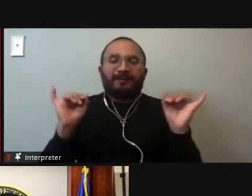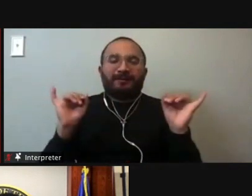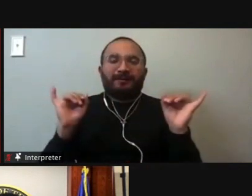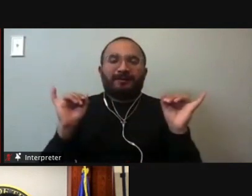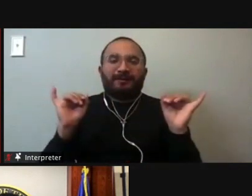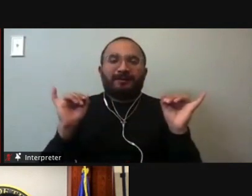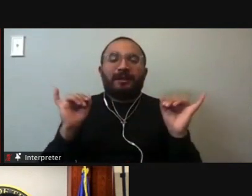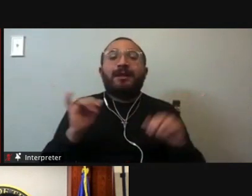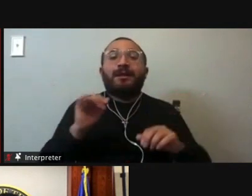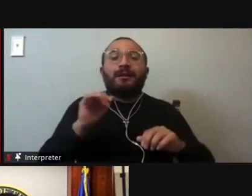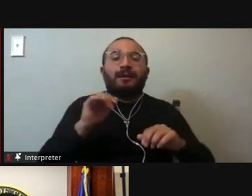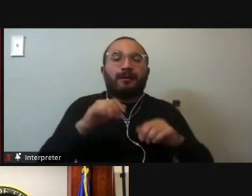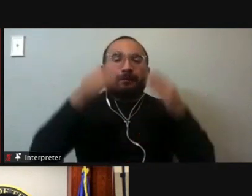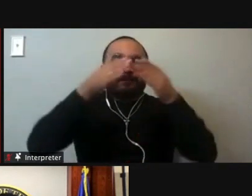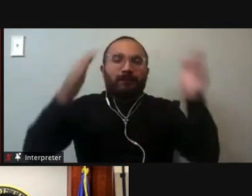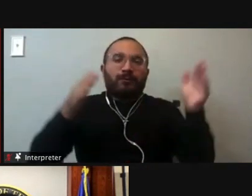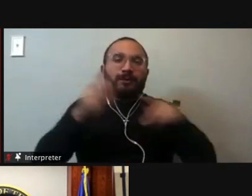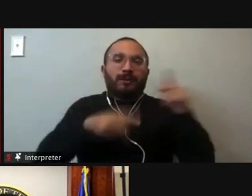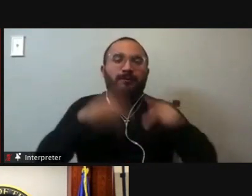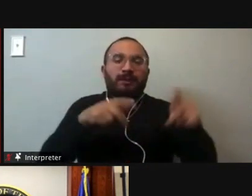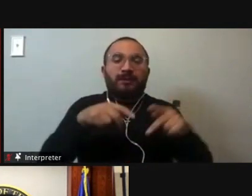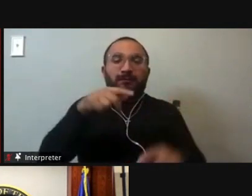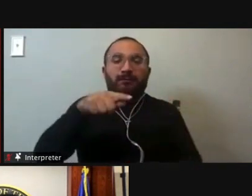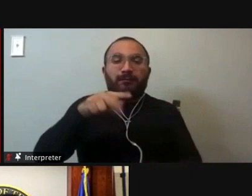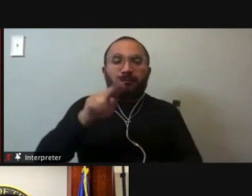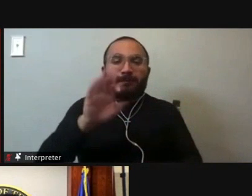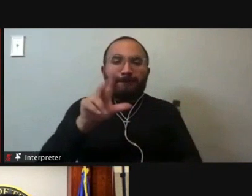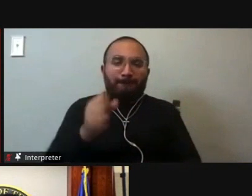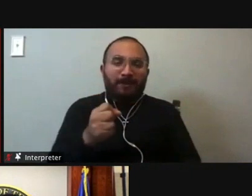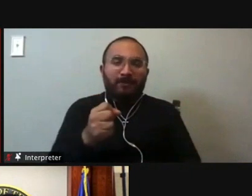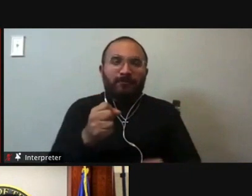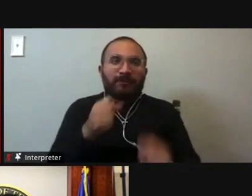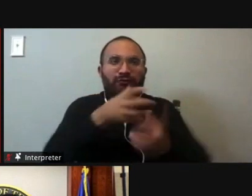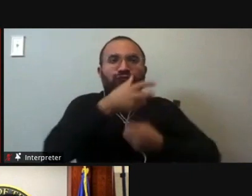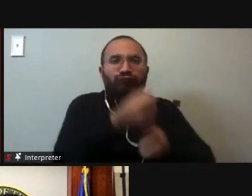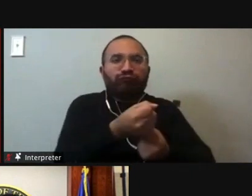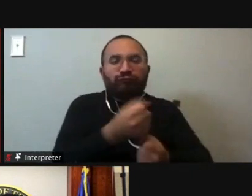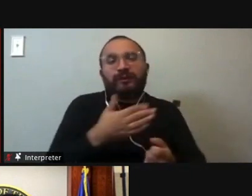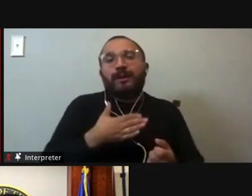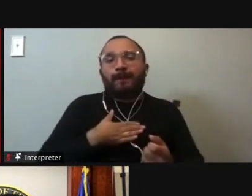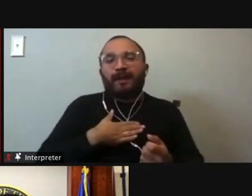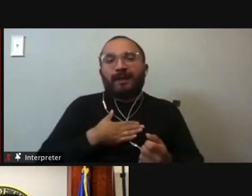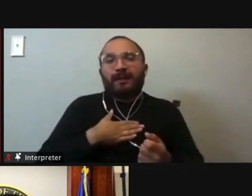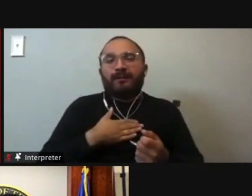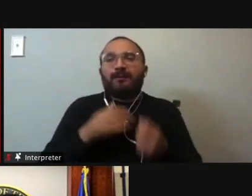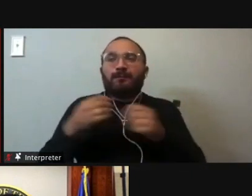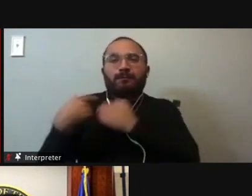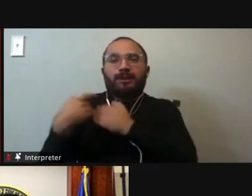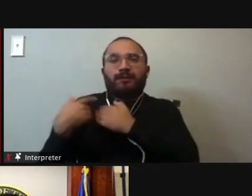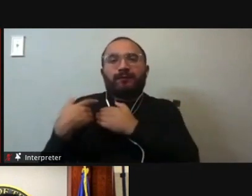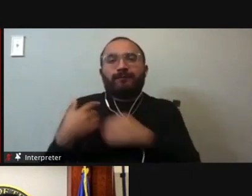public's confidence in the court. Um, I believe that I have the most relevant judicial experience